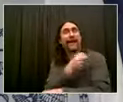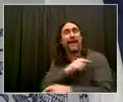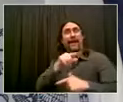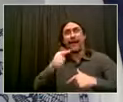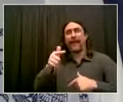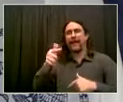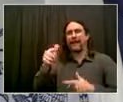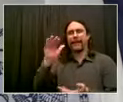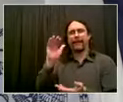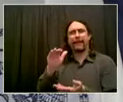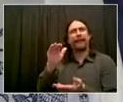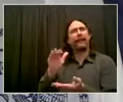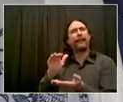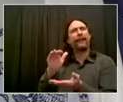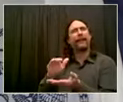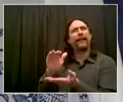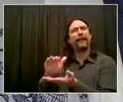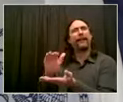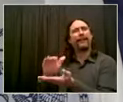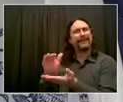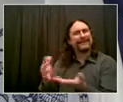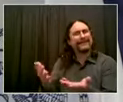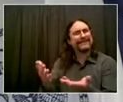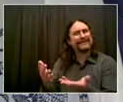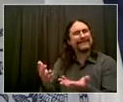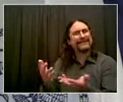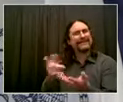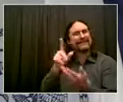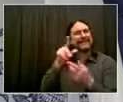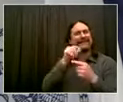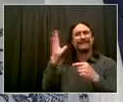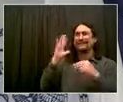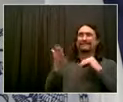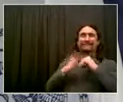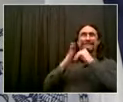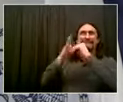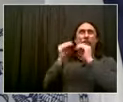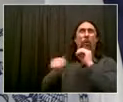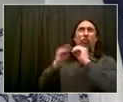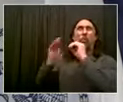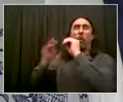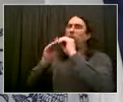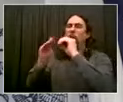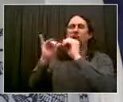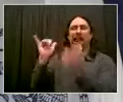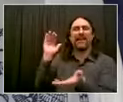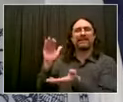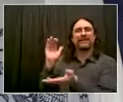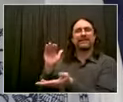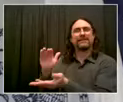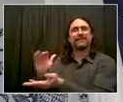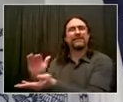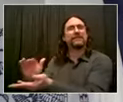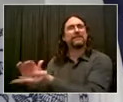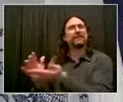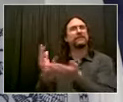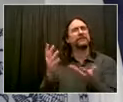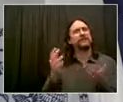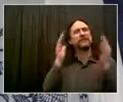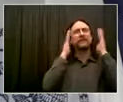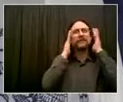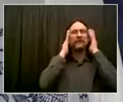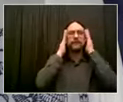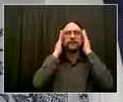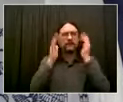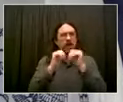more people, especially in those counties that are much needed. Yes, Odalis, you're right. Look, I think we should be proud of where